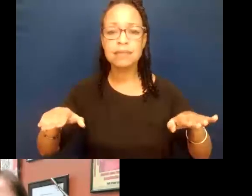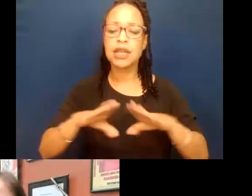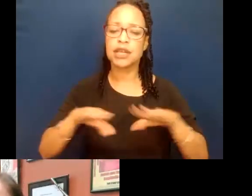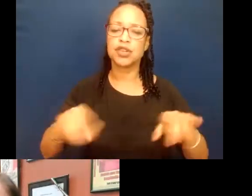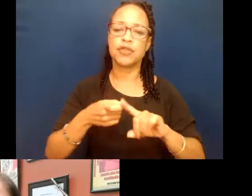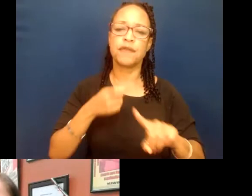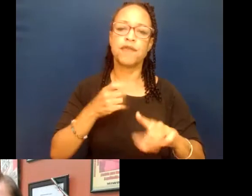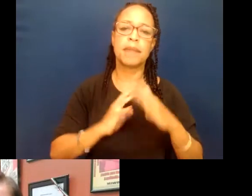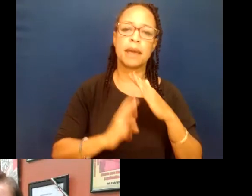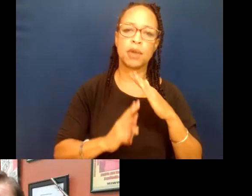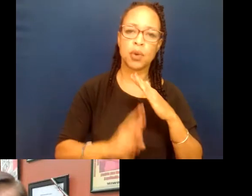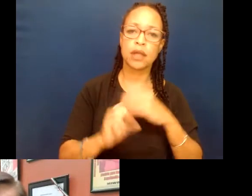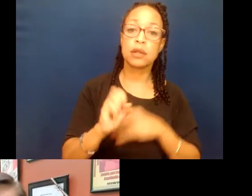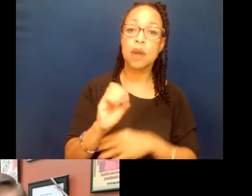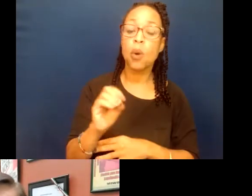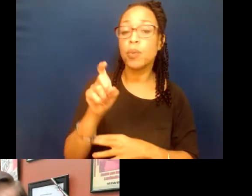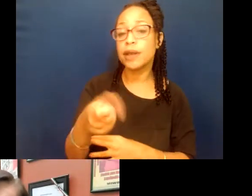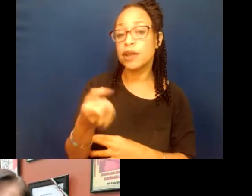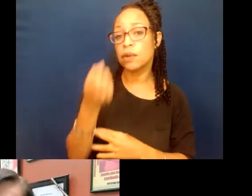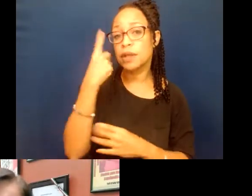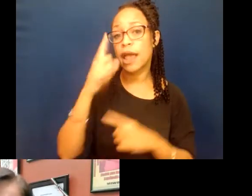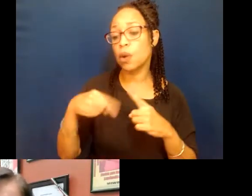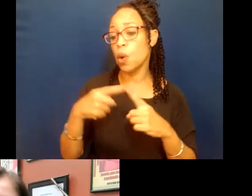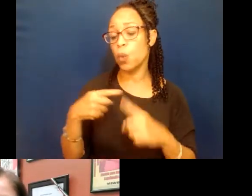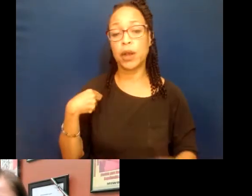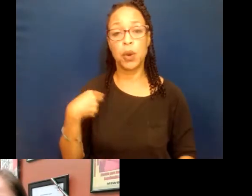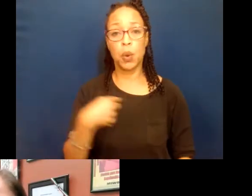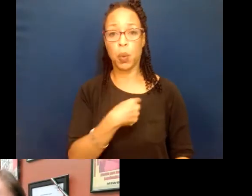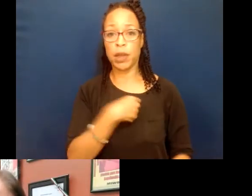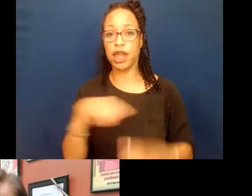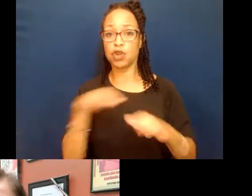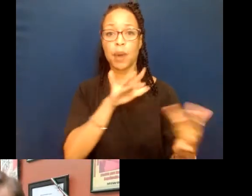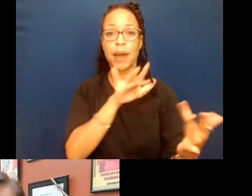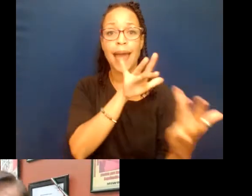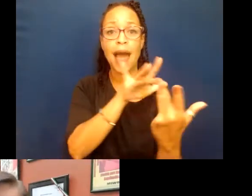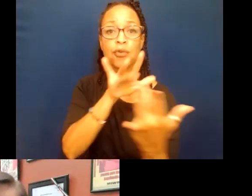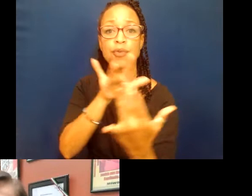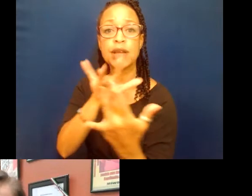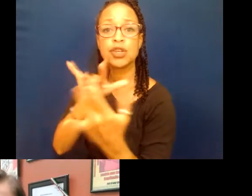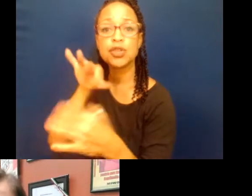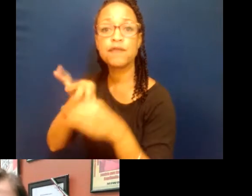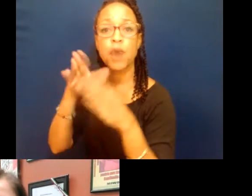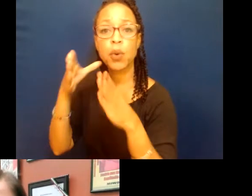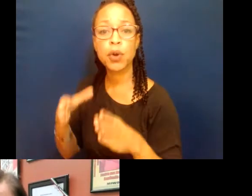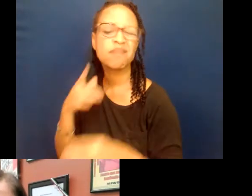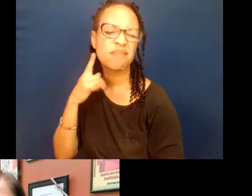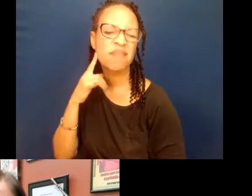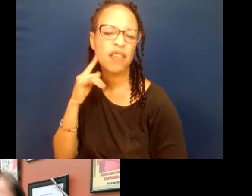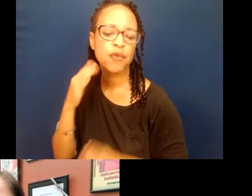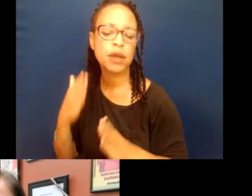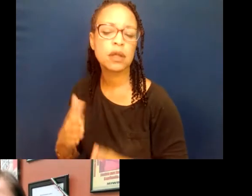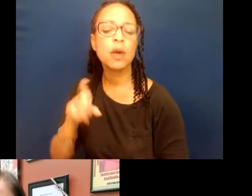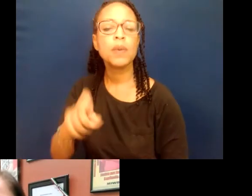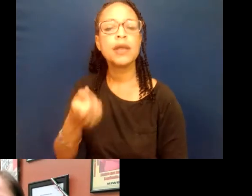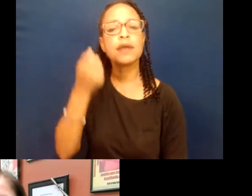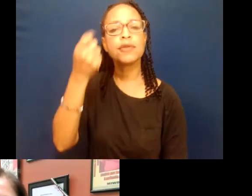tenemos que entender que cuando estamos haciendo alcance a los votantes, a los votantes californianos, tenemos que tener una estrategia que va a